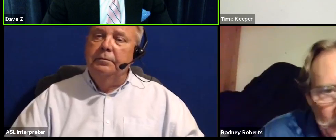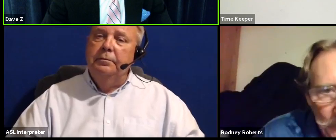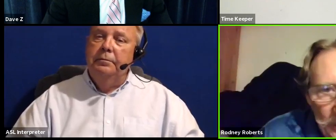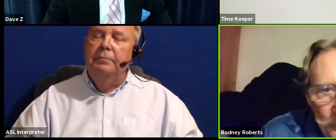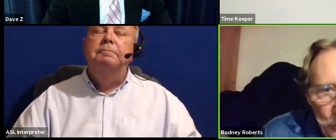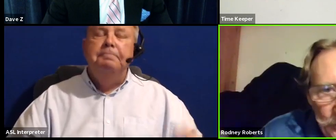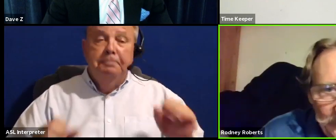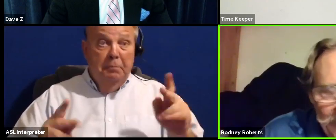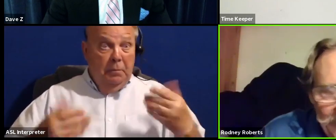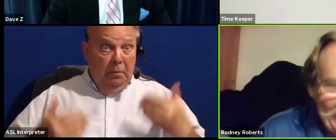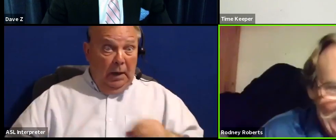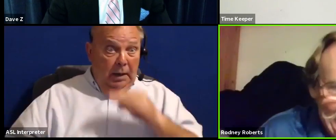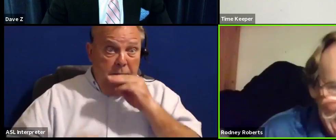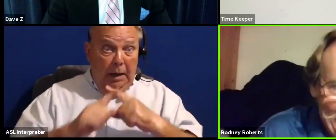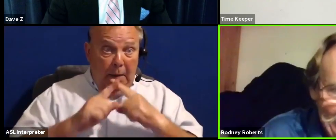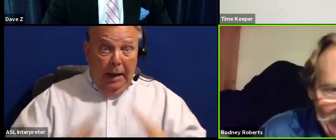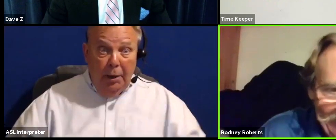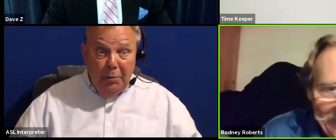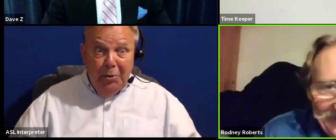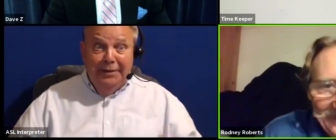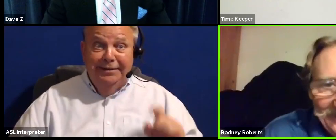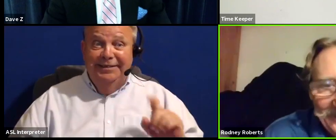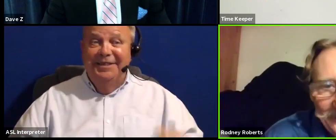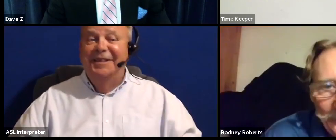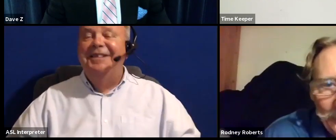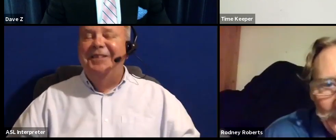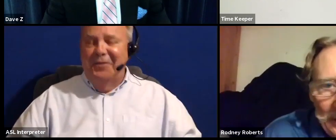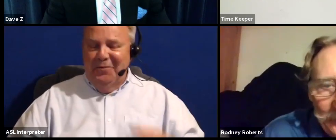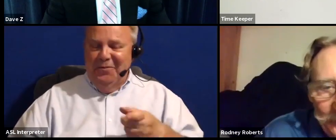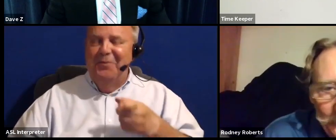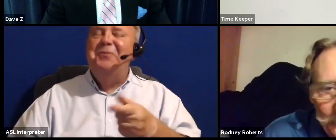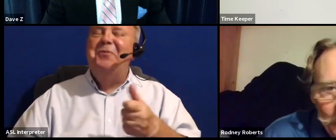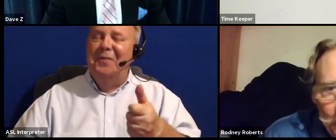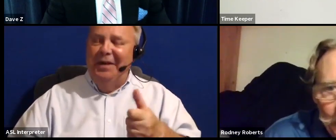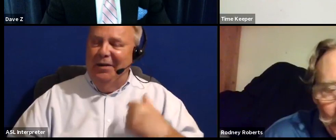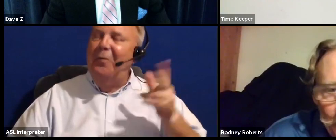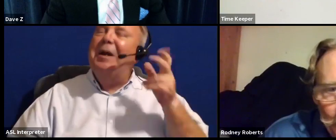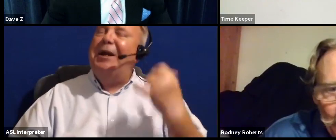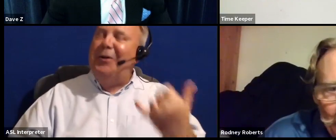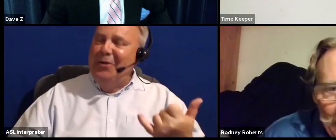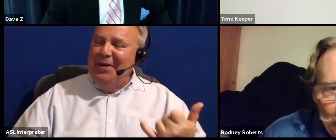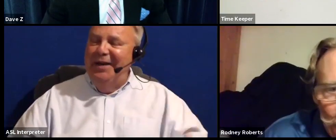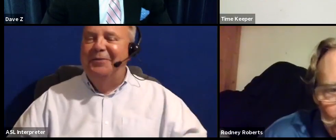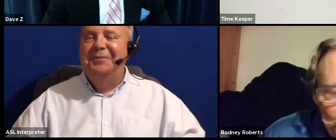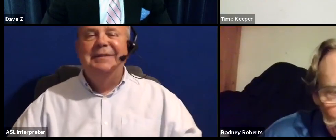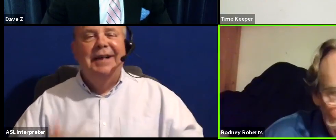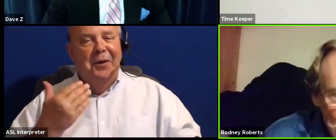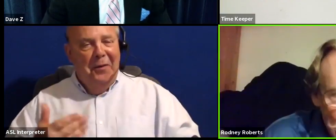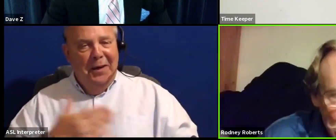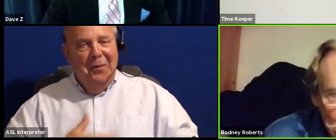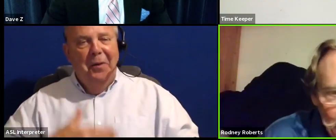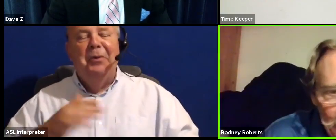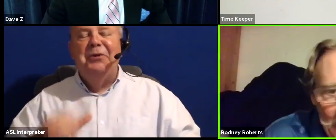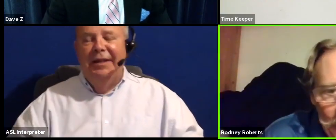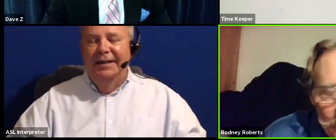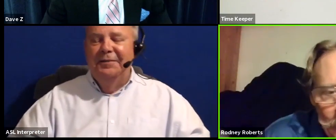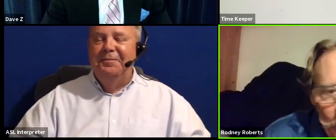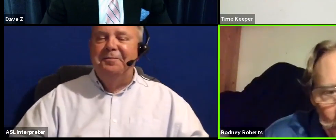Okay, am I unmuted? You're fine, we can hear you now. Thank you, I appreciate it.